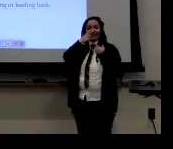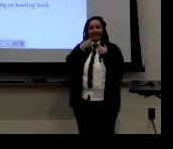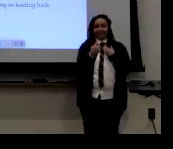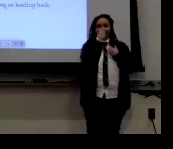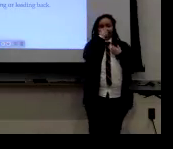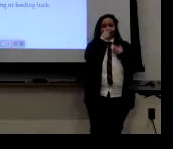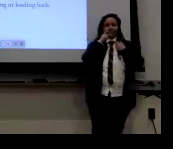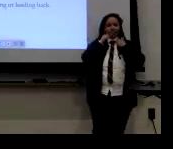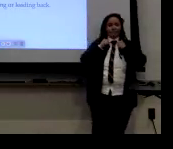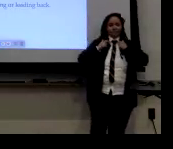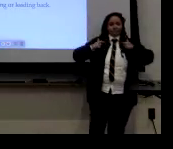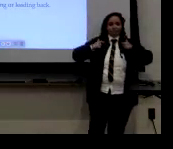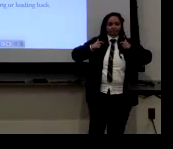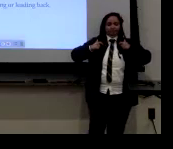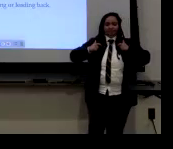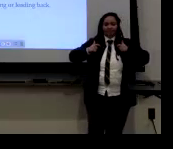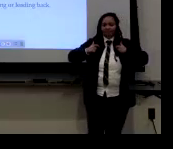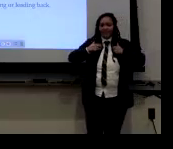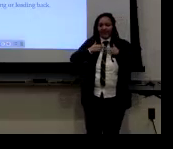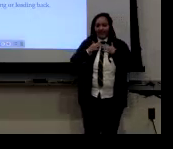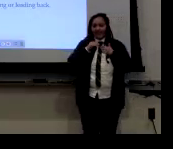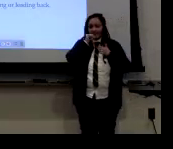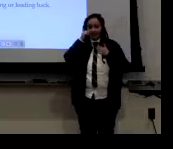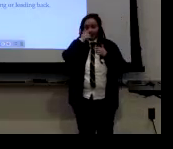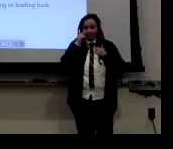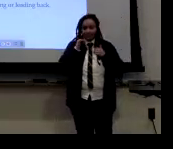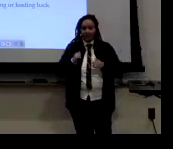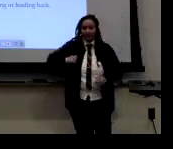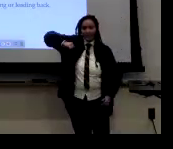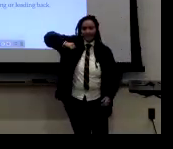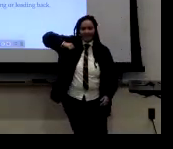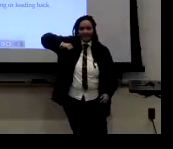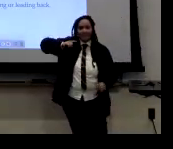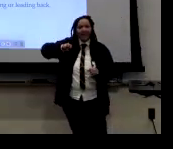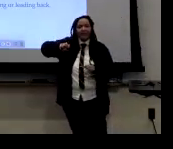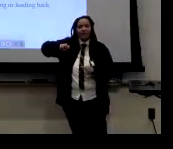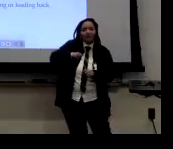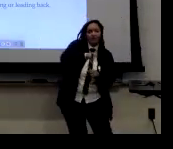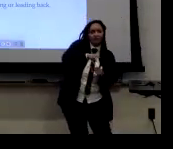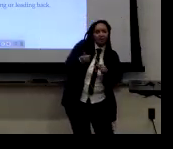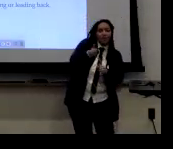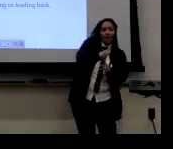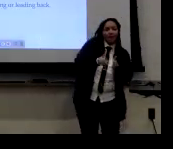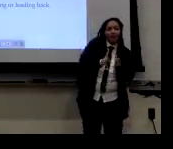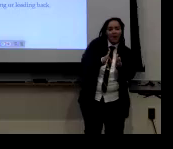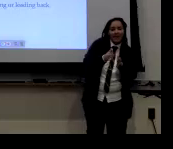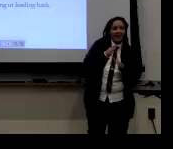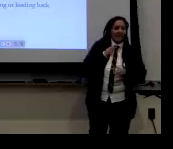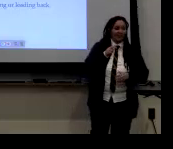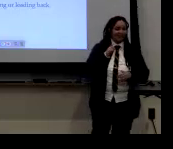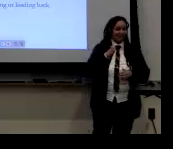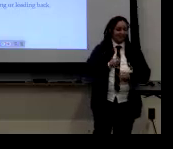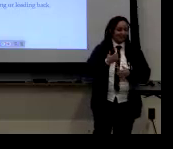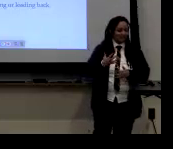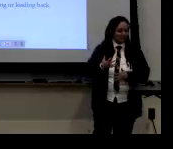So, you can see other gender markings that are masculine, even if the elbow is not raised. They shift